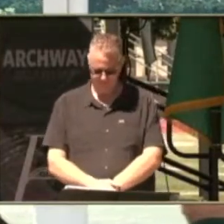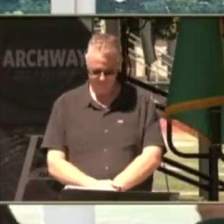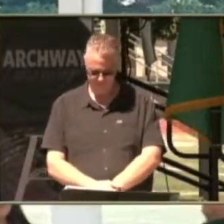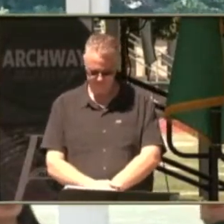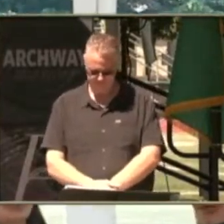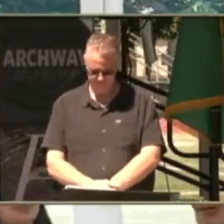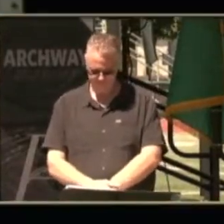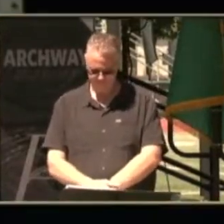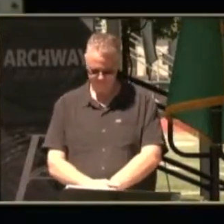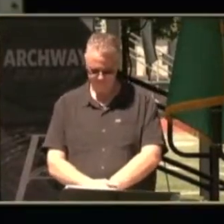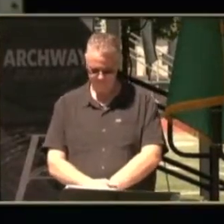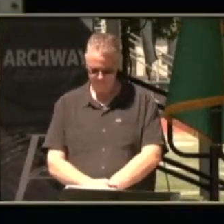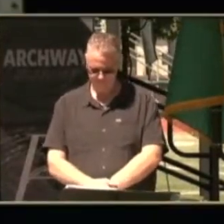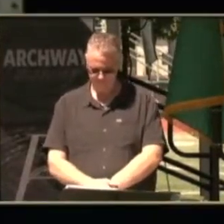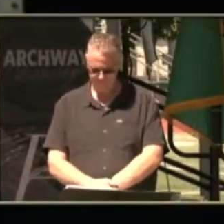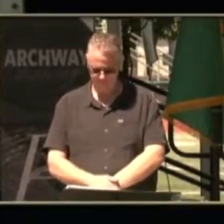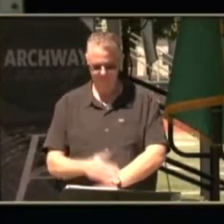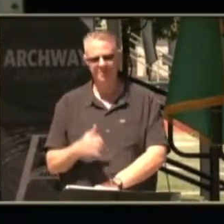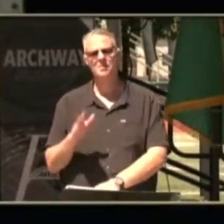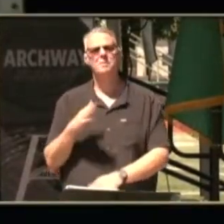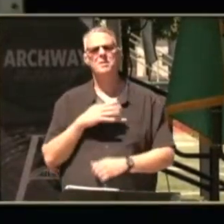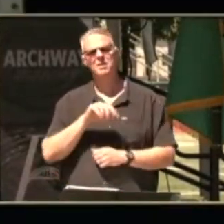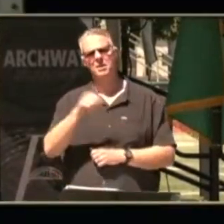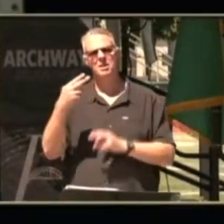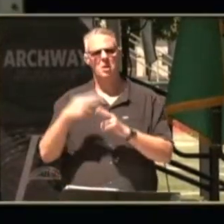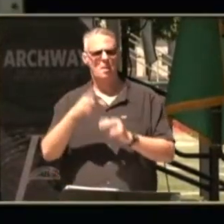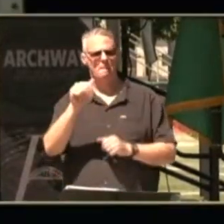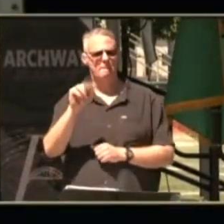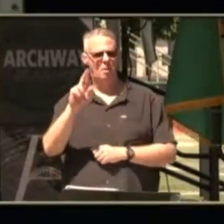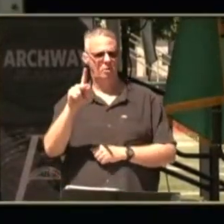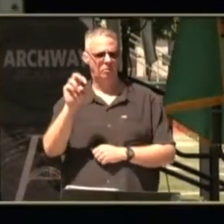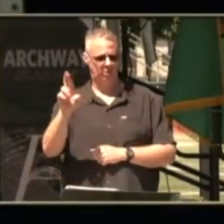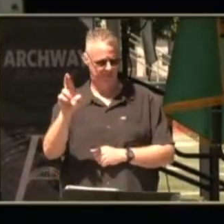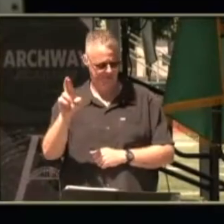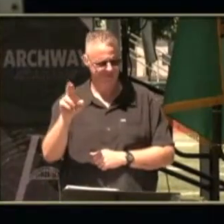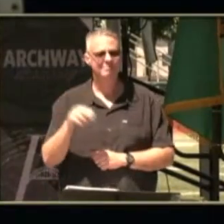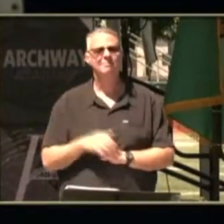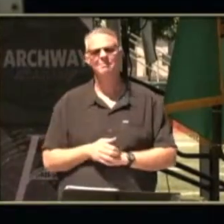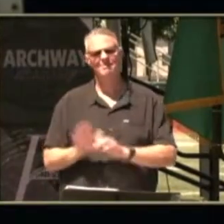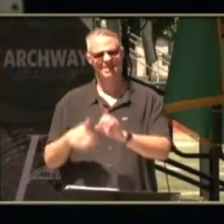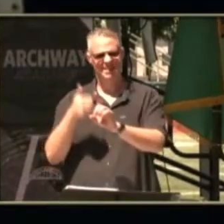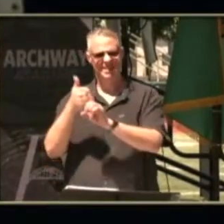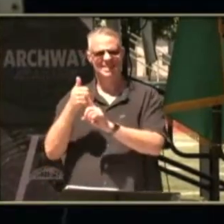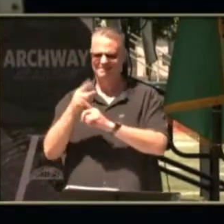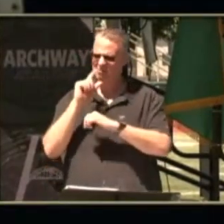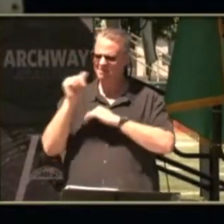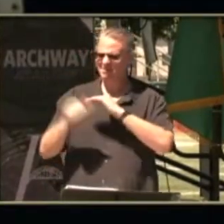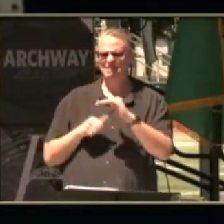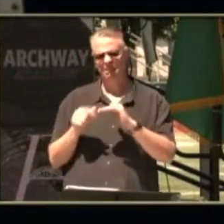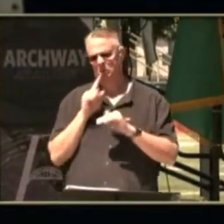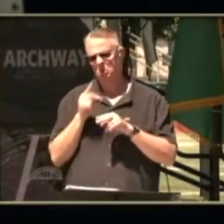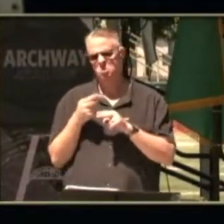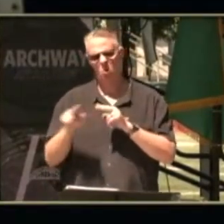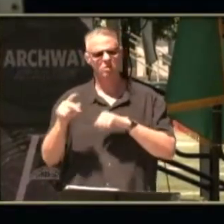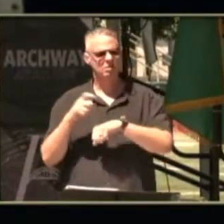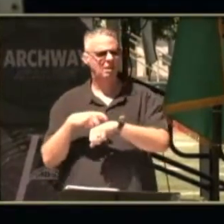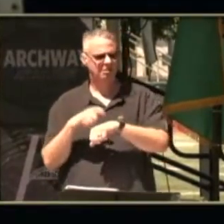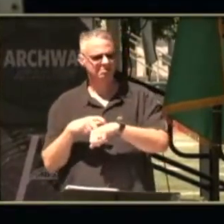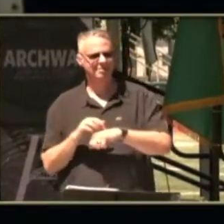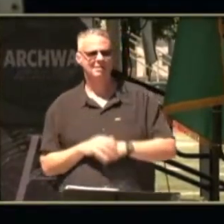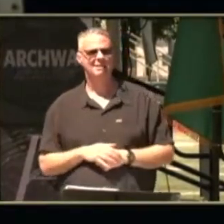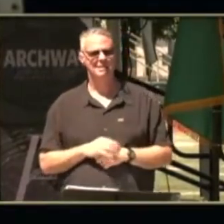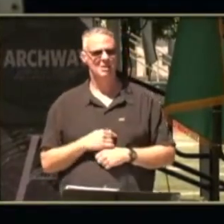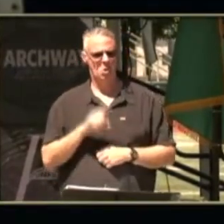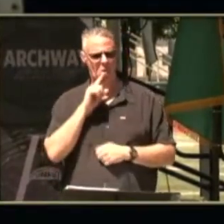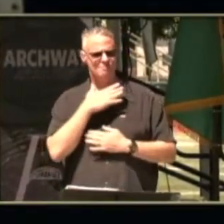my last completer he's not here today but his name is parker and he was with me for just a short period of time but i